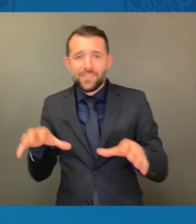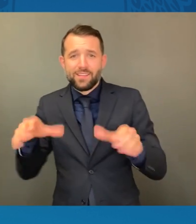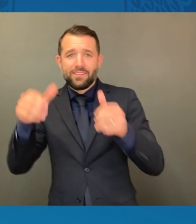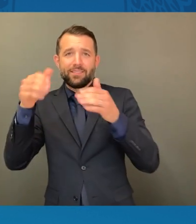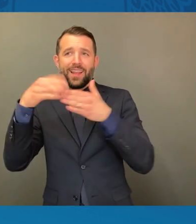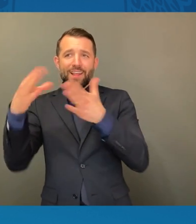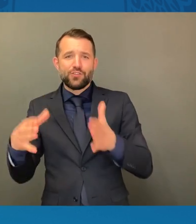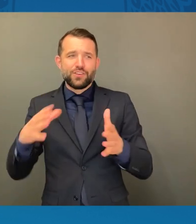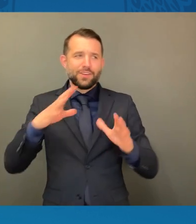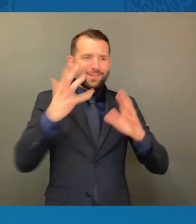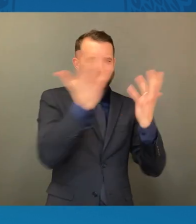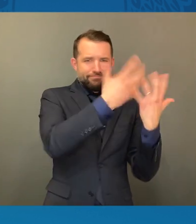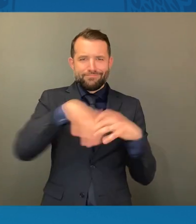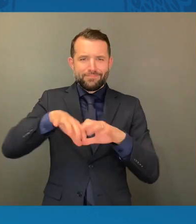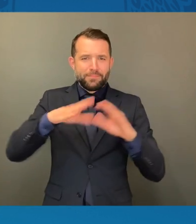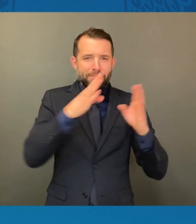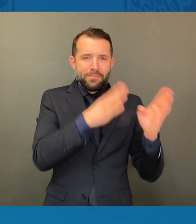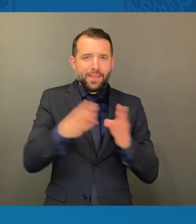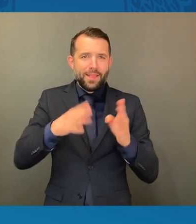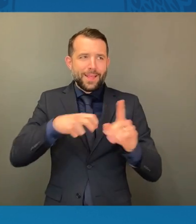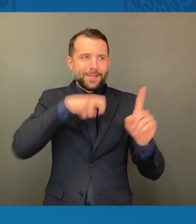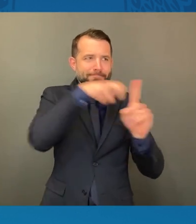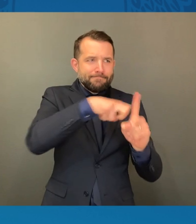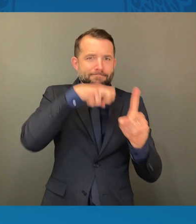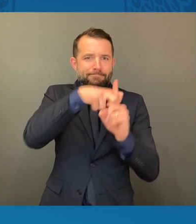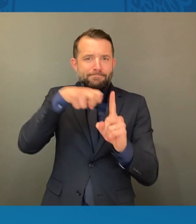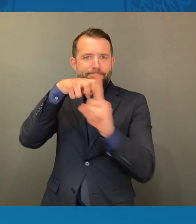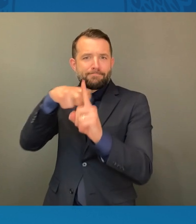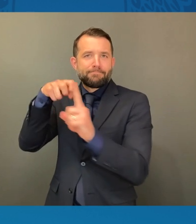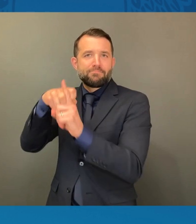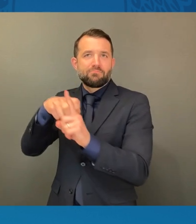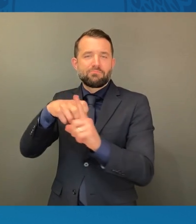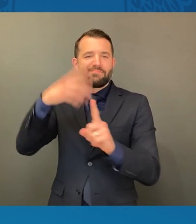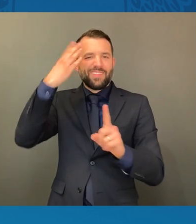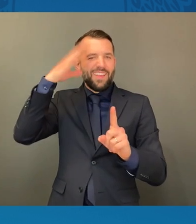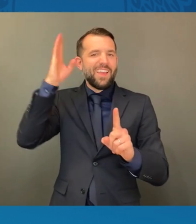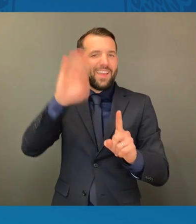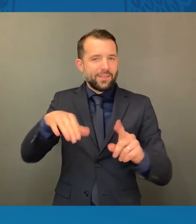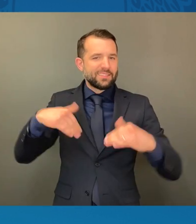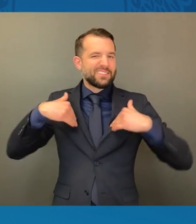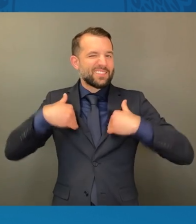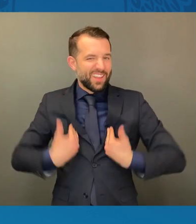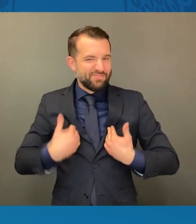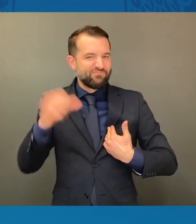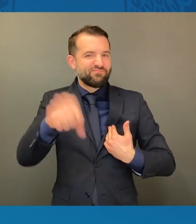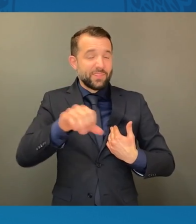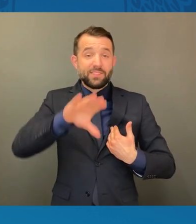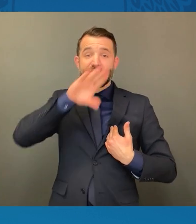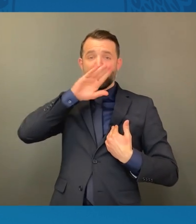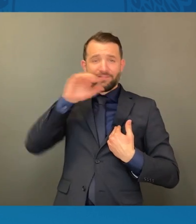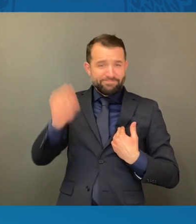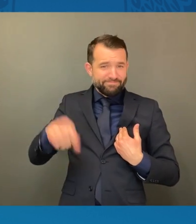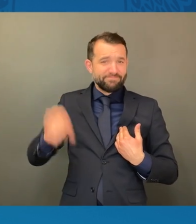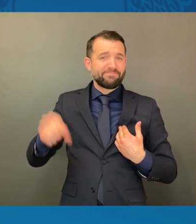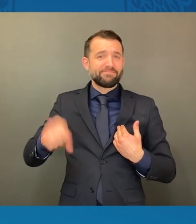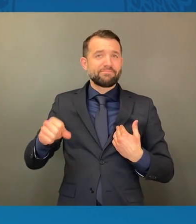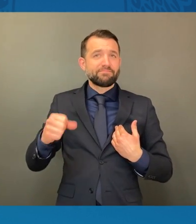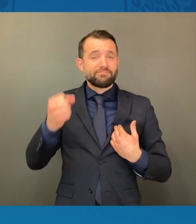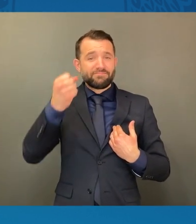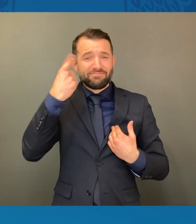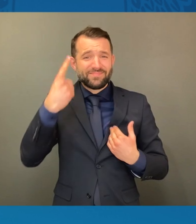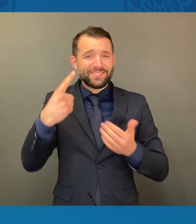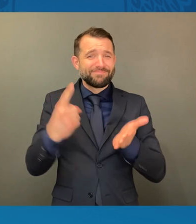And, yes, people are tired and frustrated and at times scared,